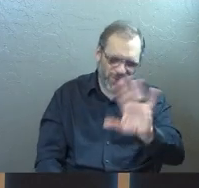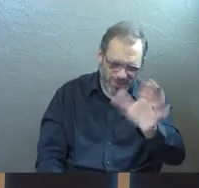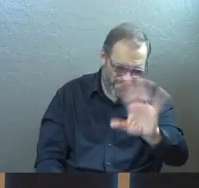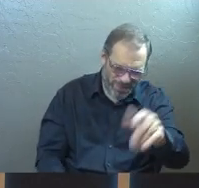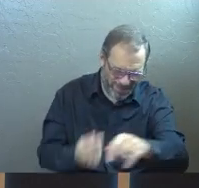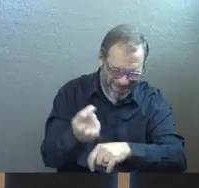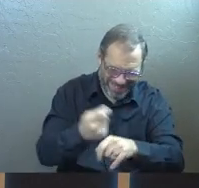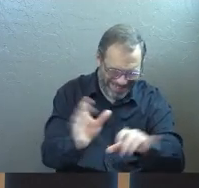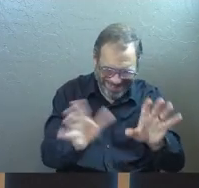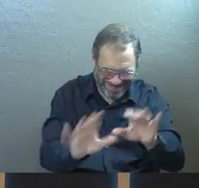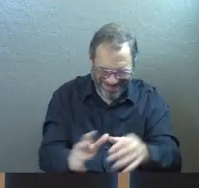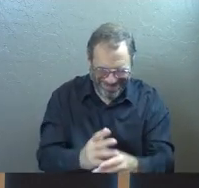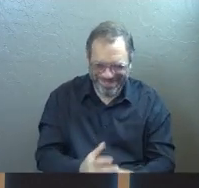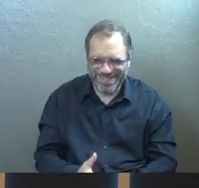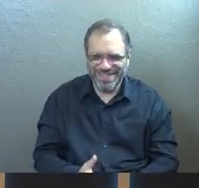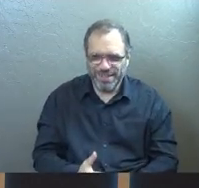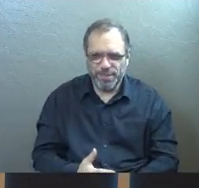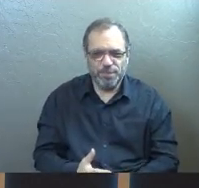joking. mean,